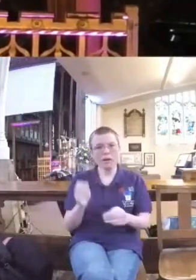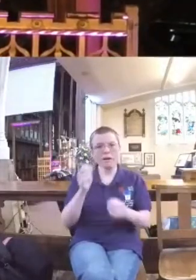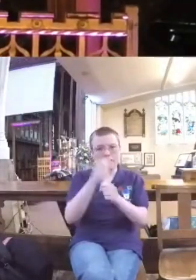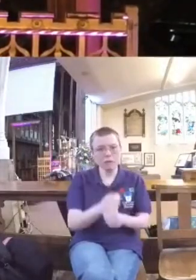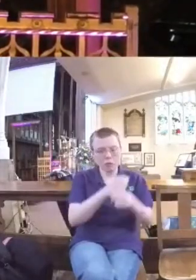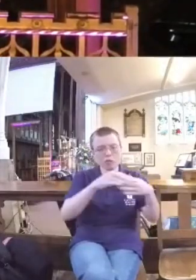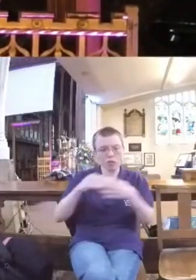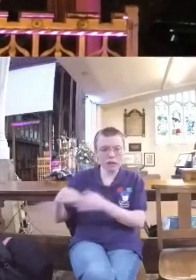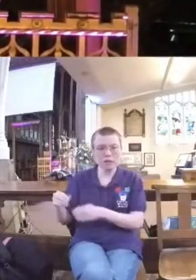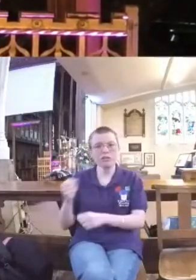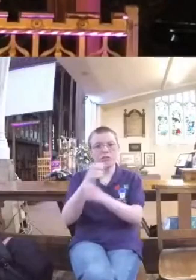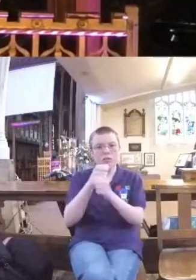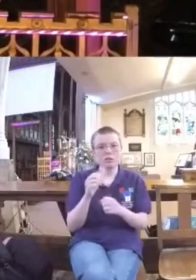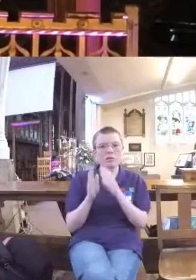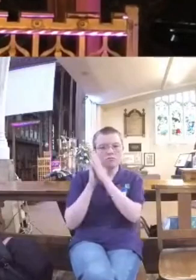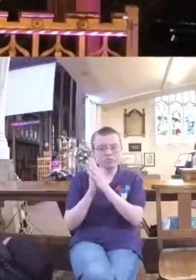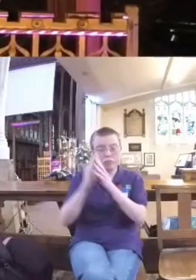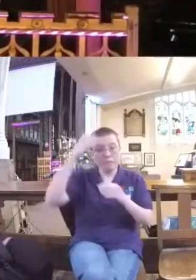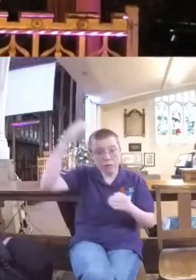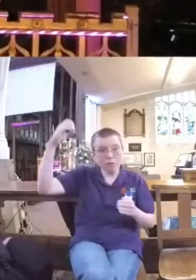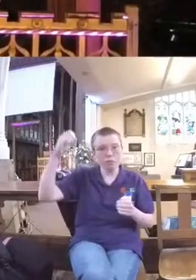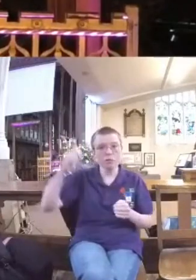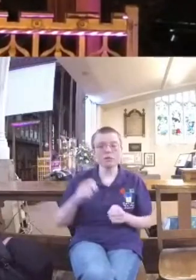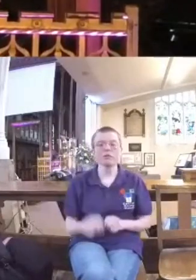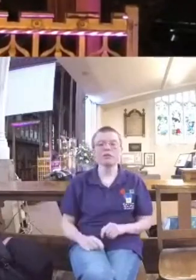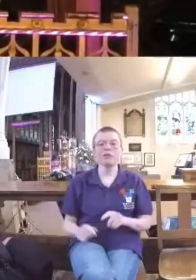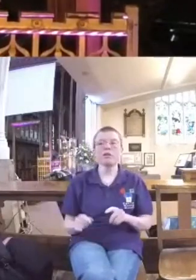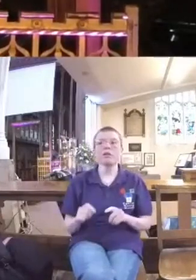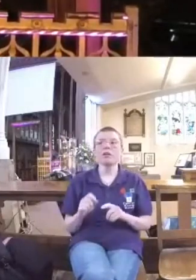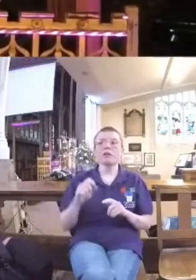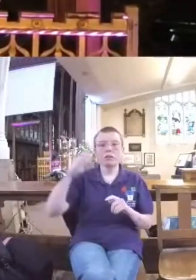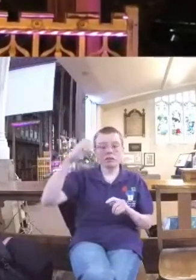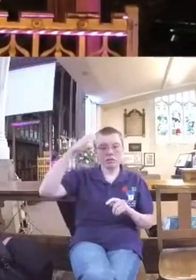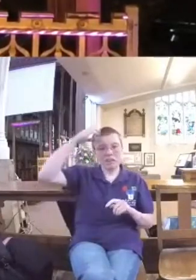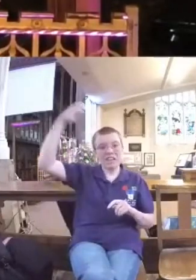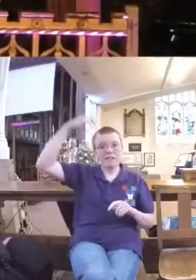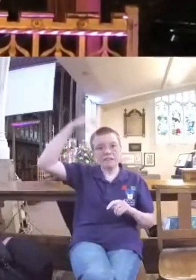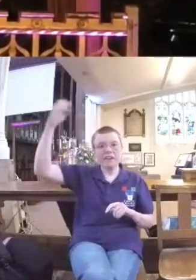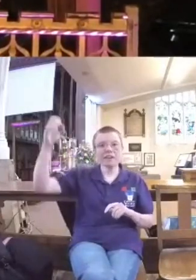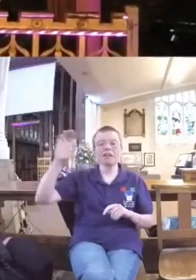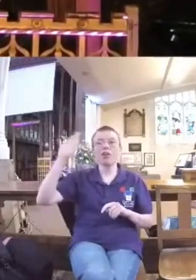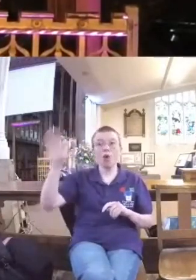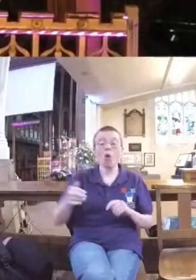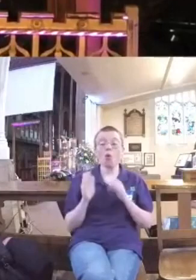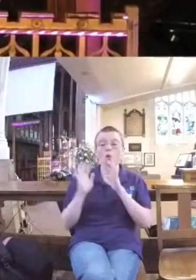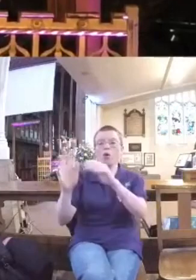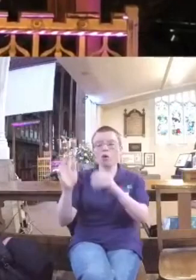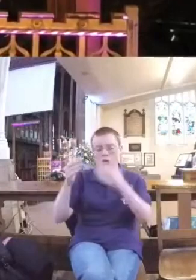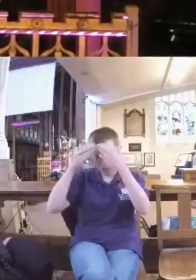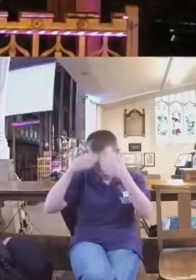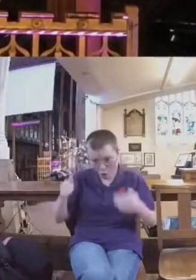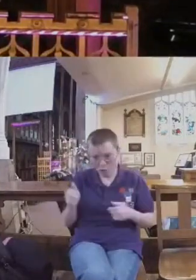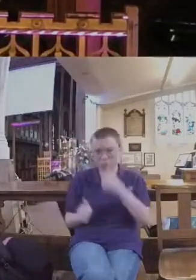And may the King of Kings, the one with the ultimate authority, receive all glory and honour.